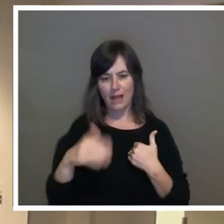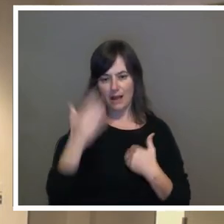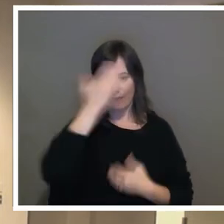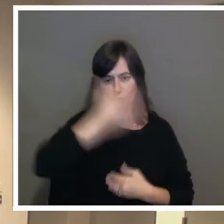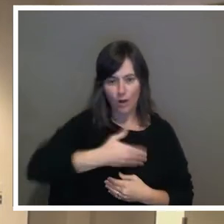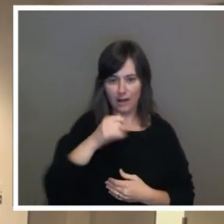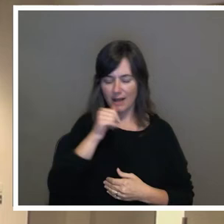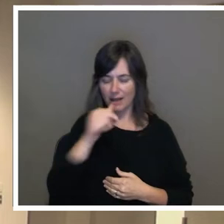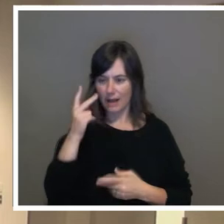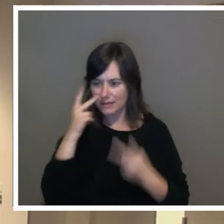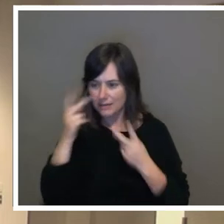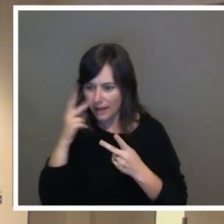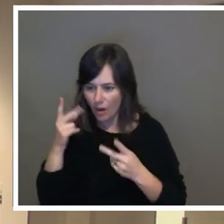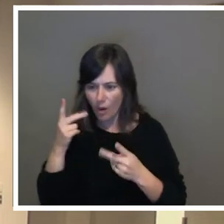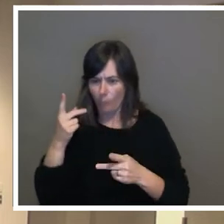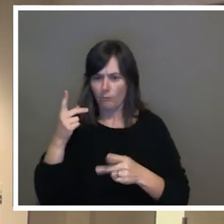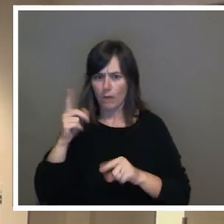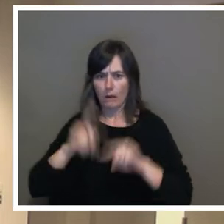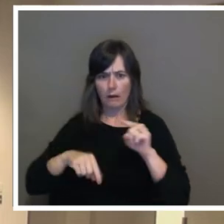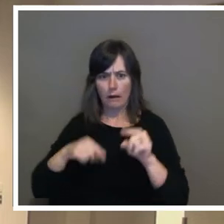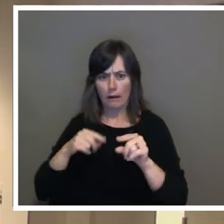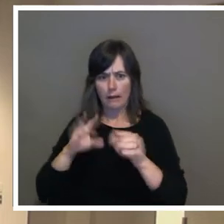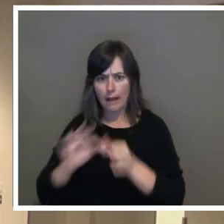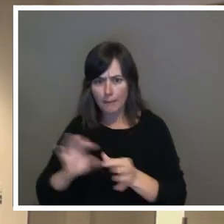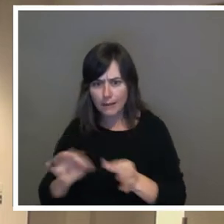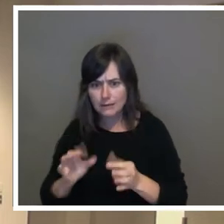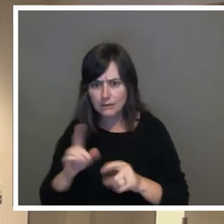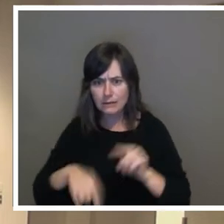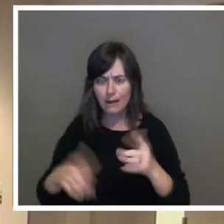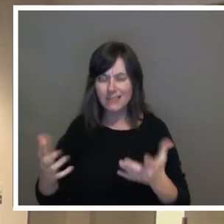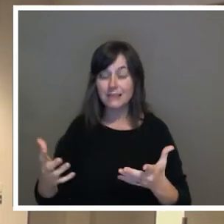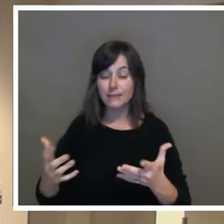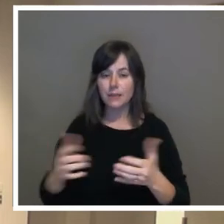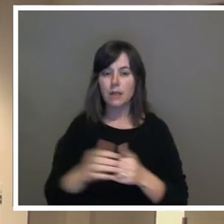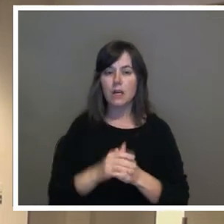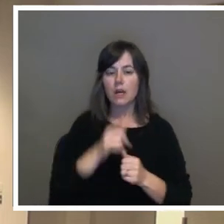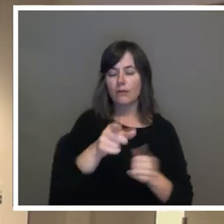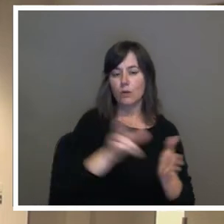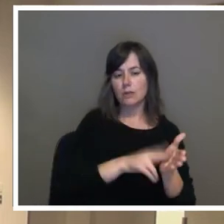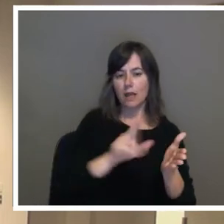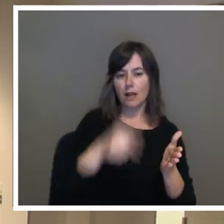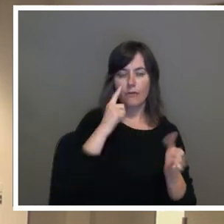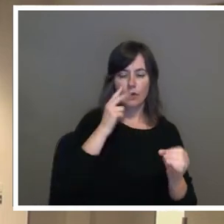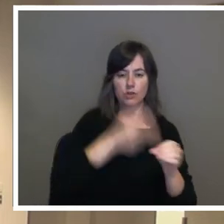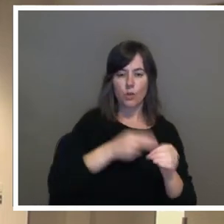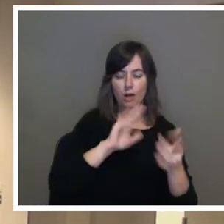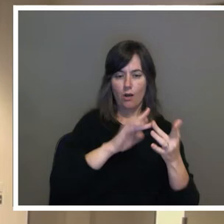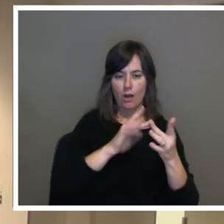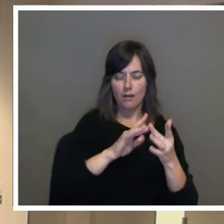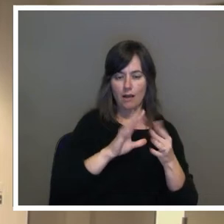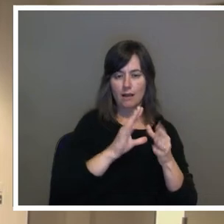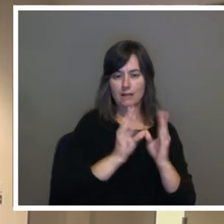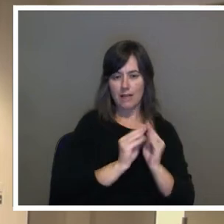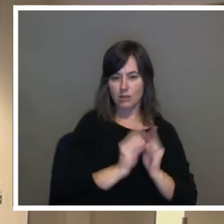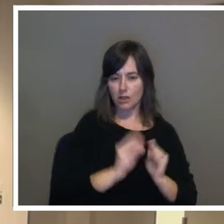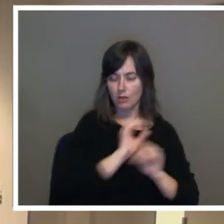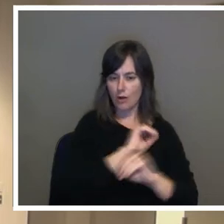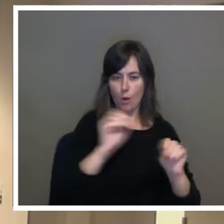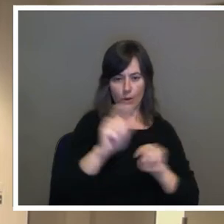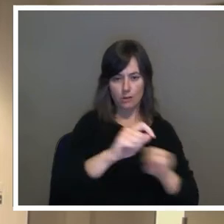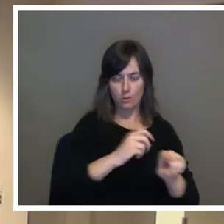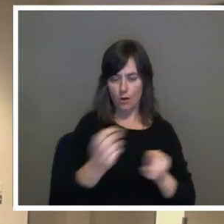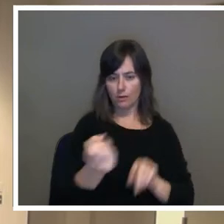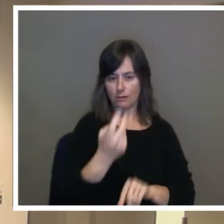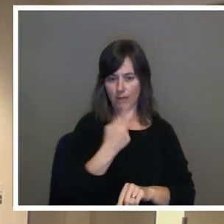today when you want to join. Also, I signed up to join the online session, and no one has called me back whatsoever. I'm on the call